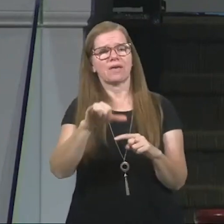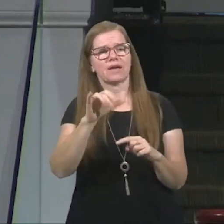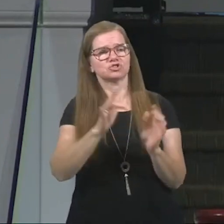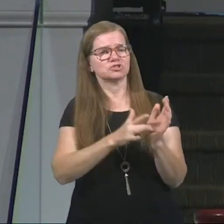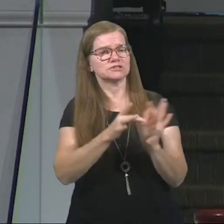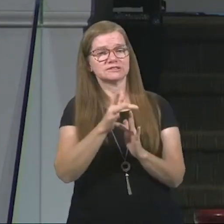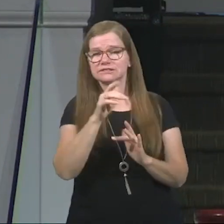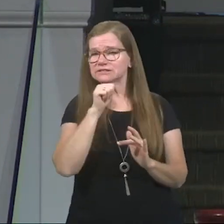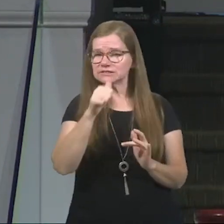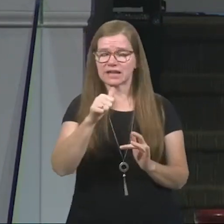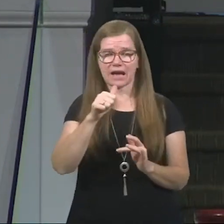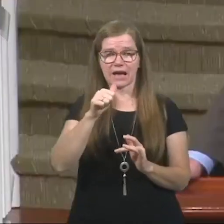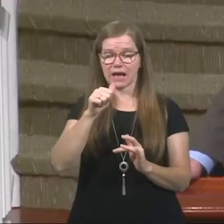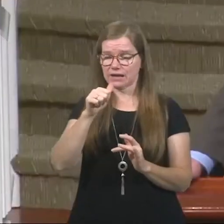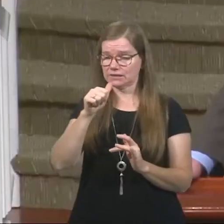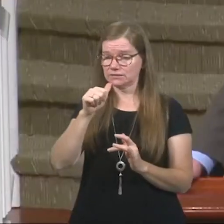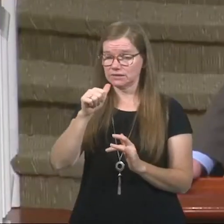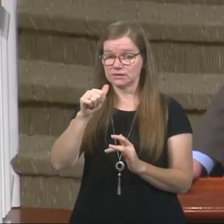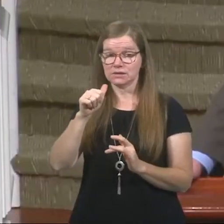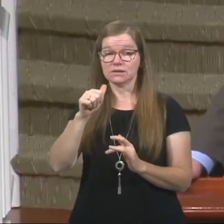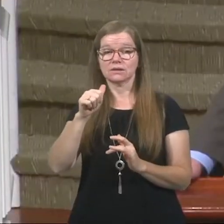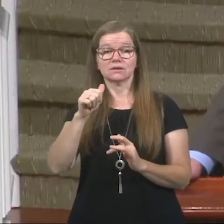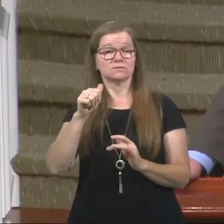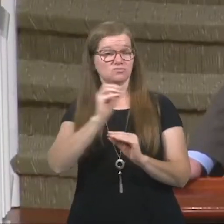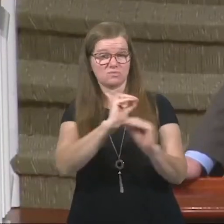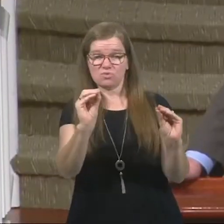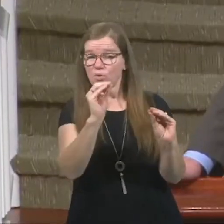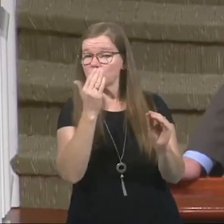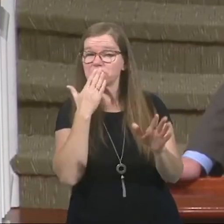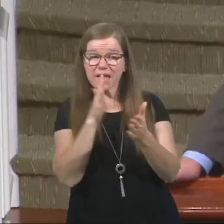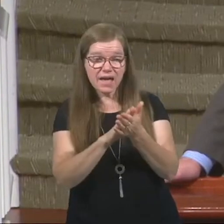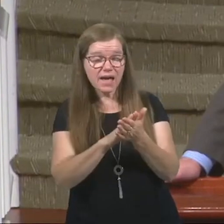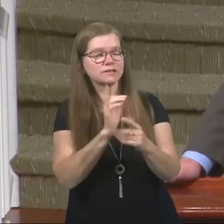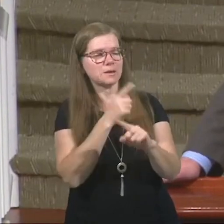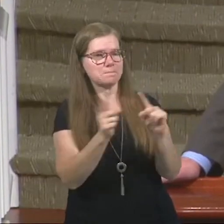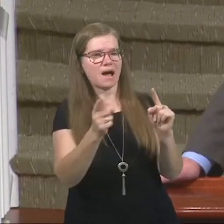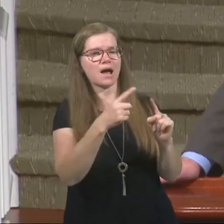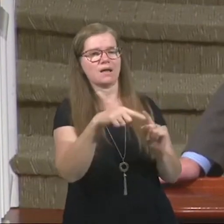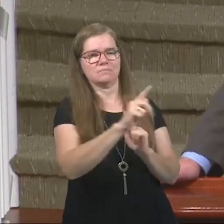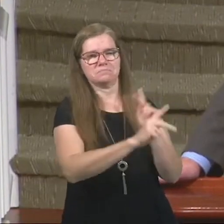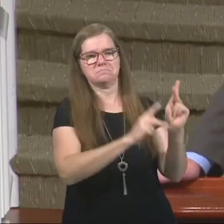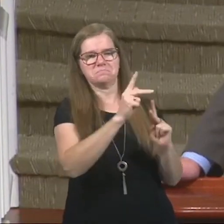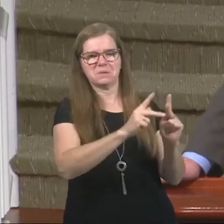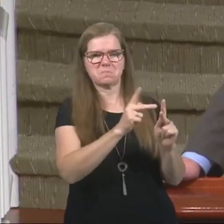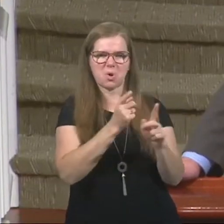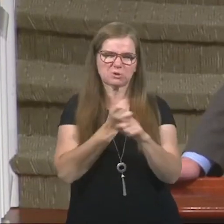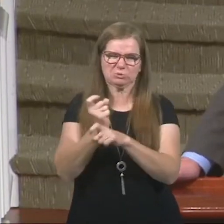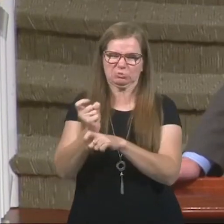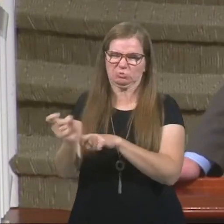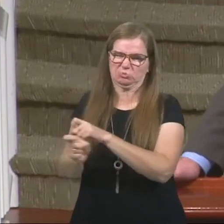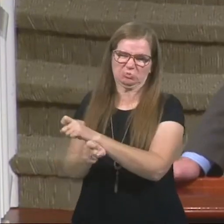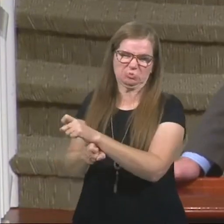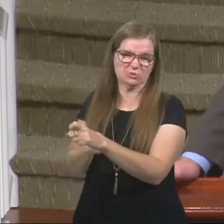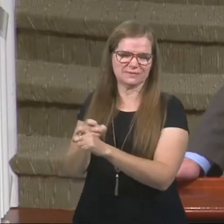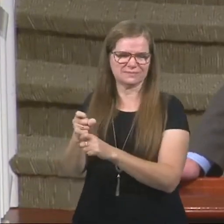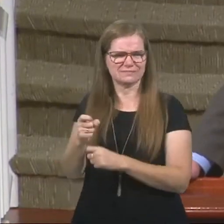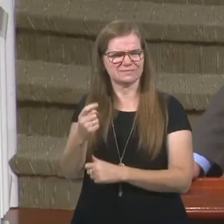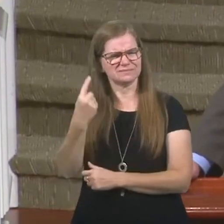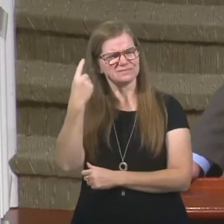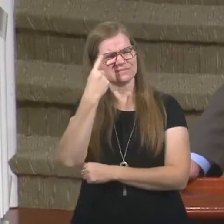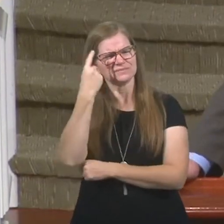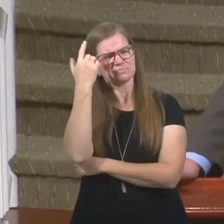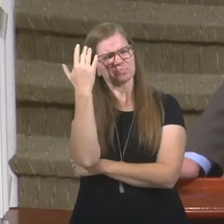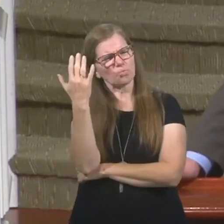didn't come. He did nothing but good and got nothing but evil. They torture him. I always will wonder why